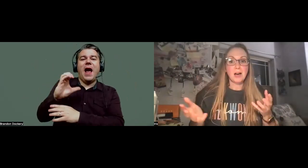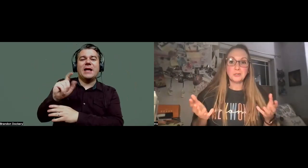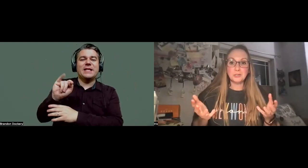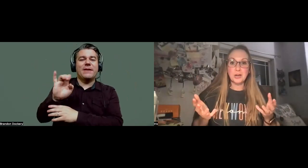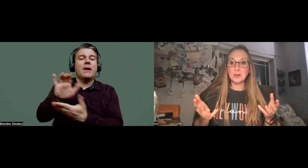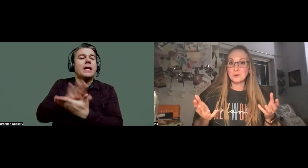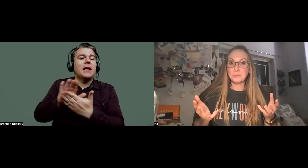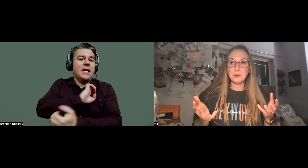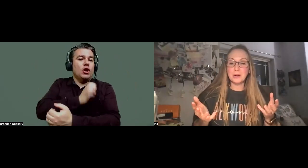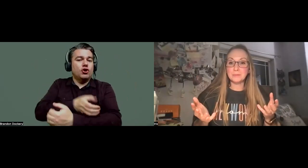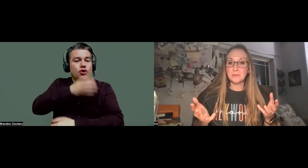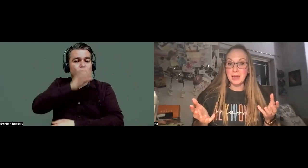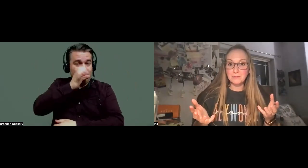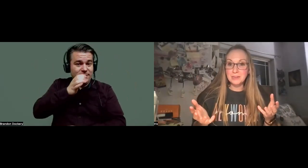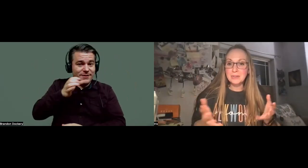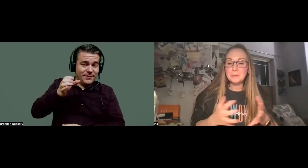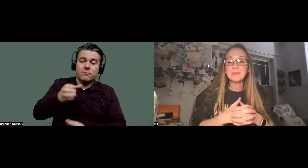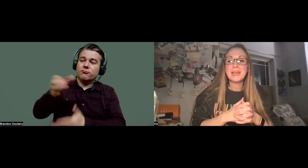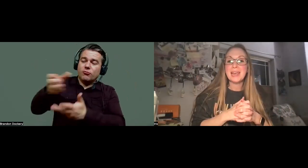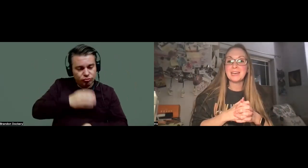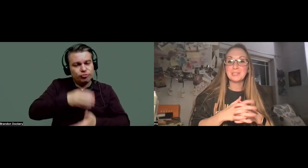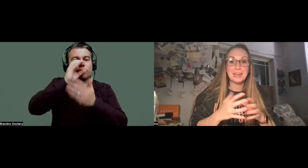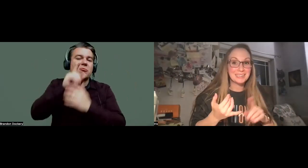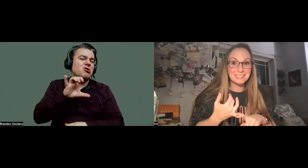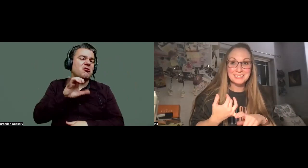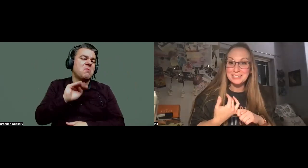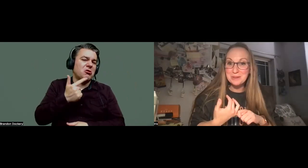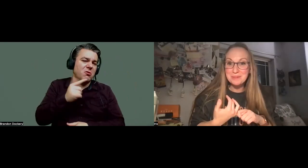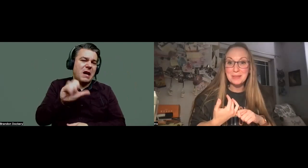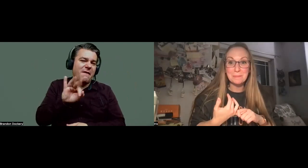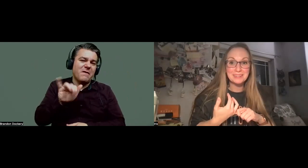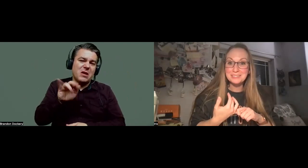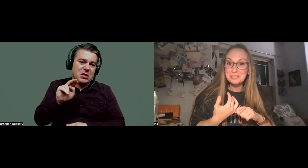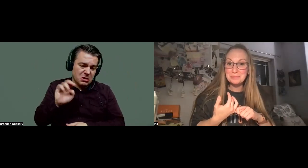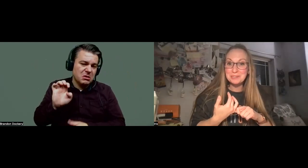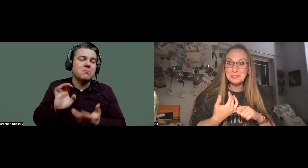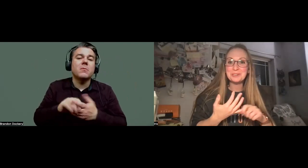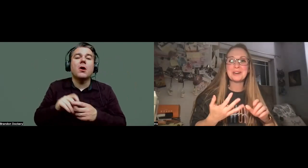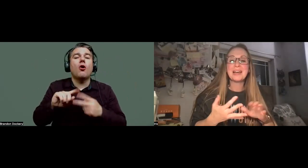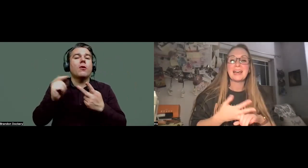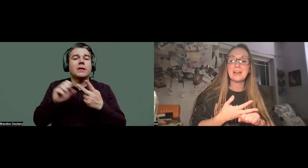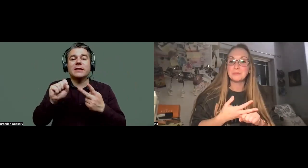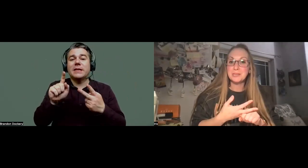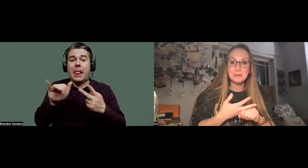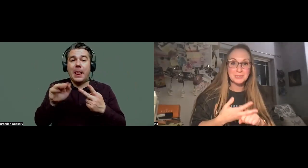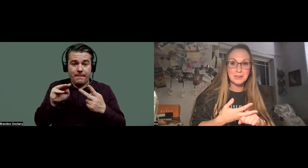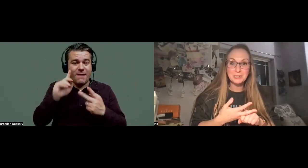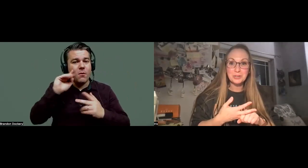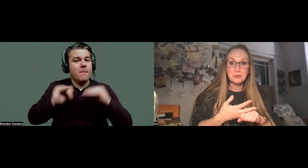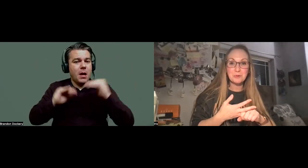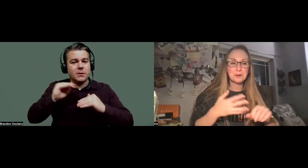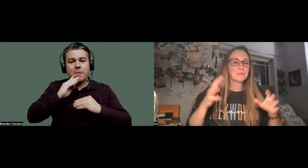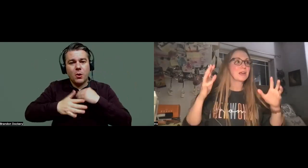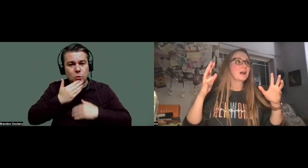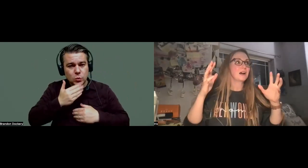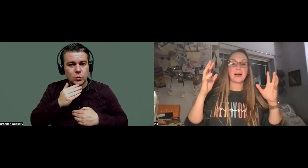about a hundred, a hundred milligrams of caffeine in it and his slim that balances his blood sugar and helps keep his gut